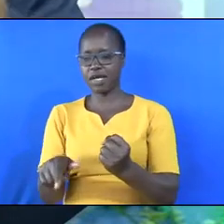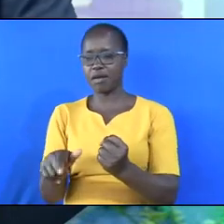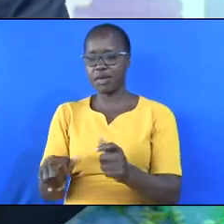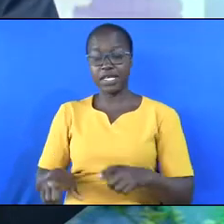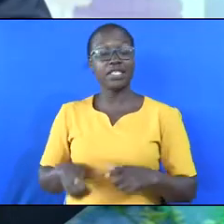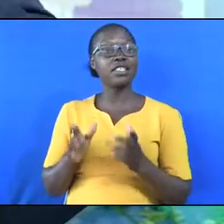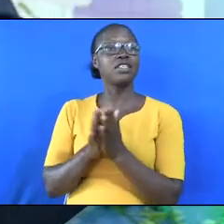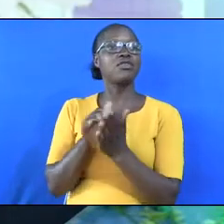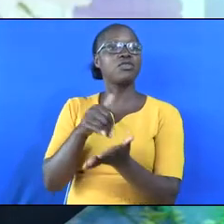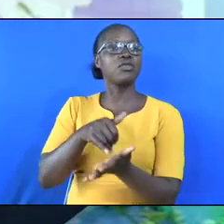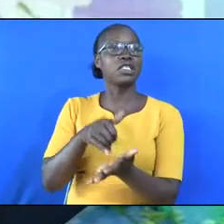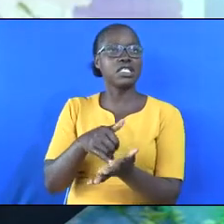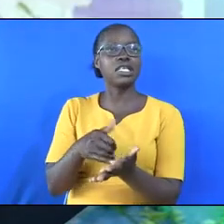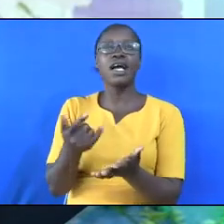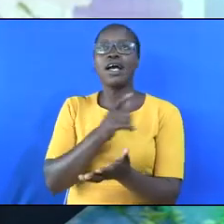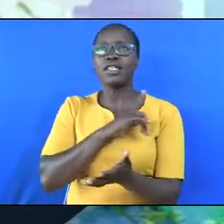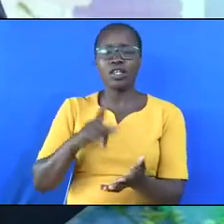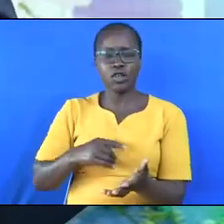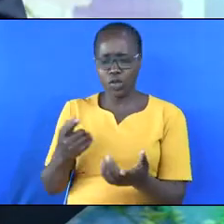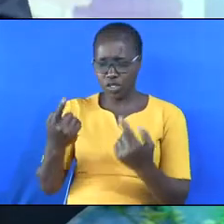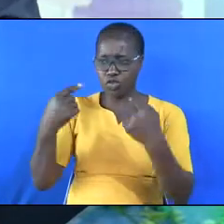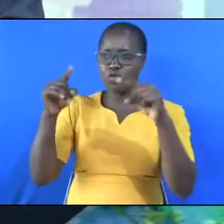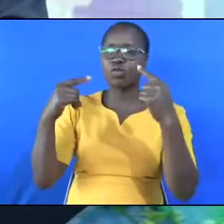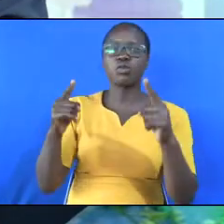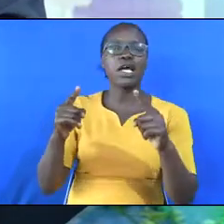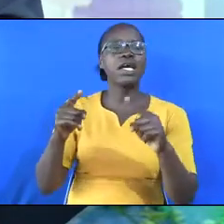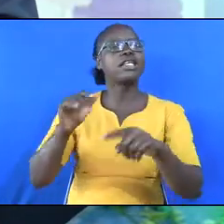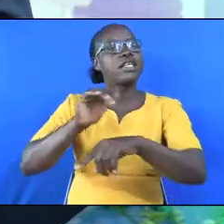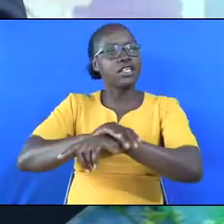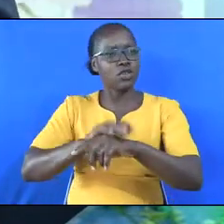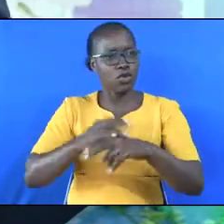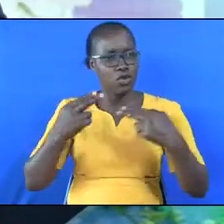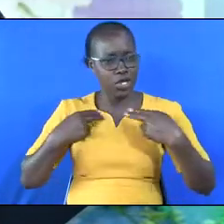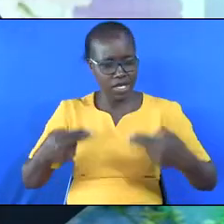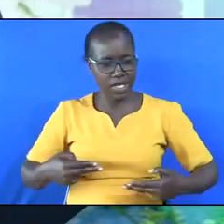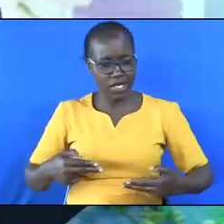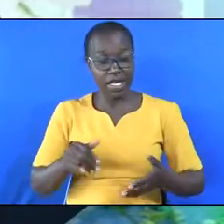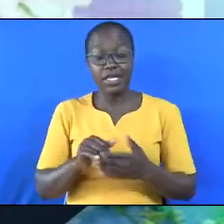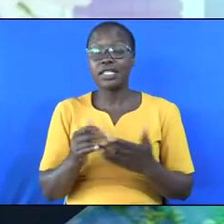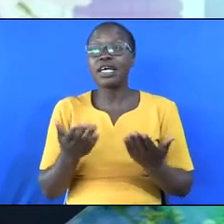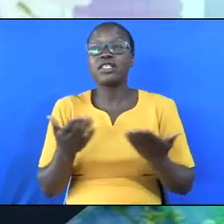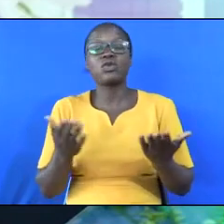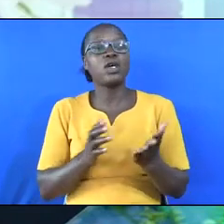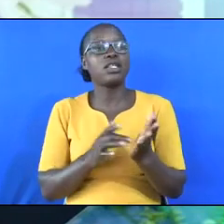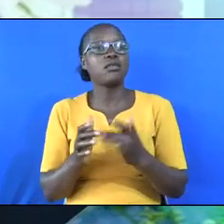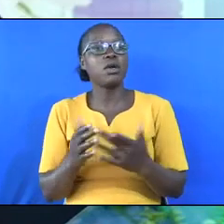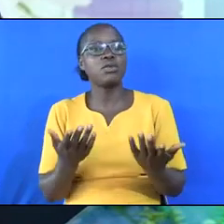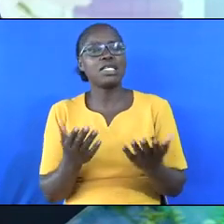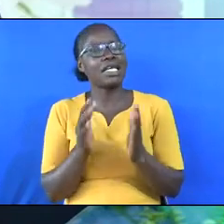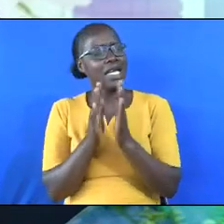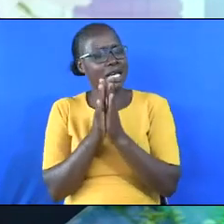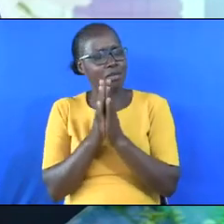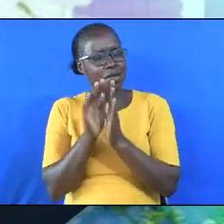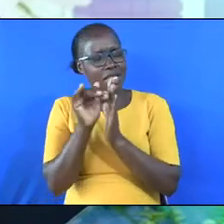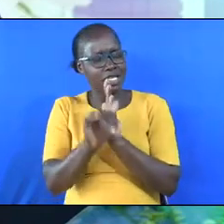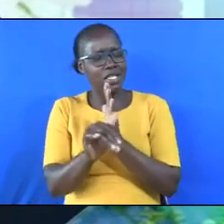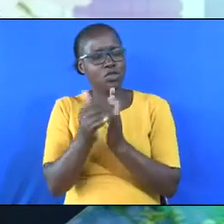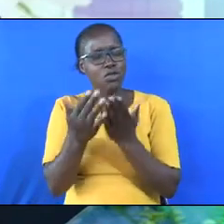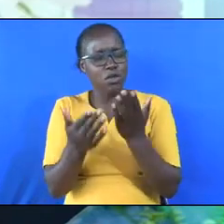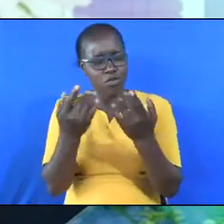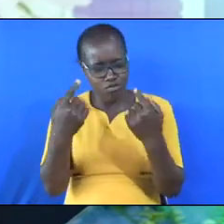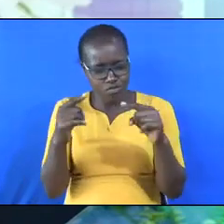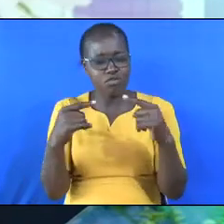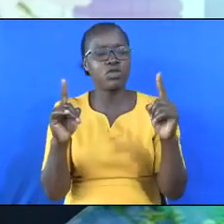The Lord wants us to prosper and be in good health. That's why John says, I pray that you may